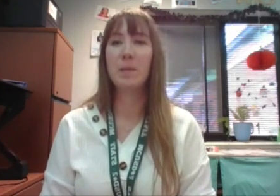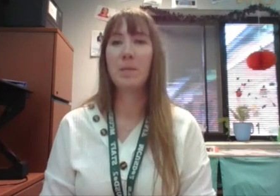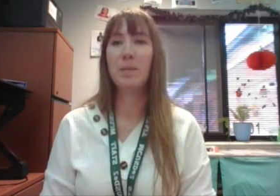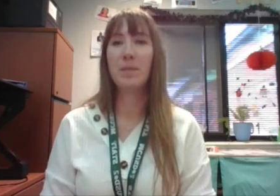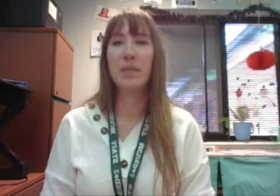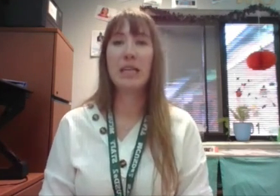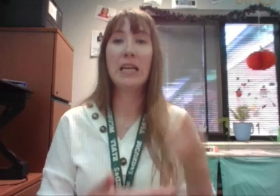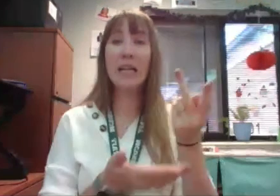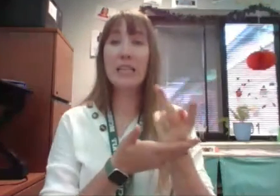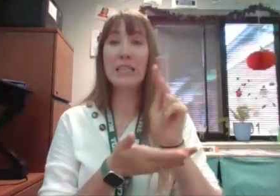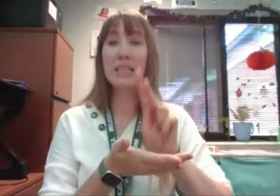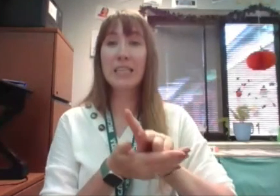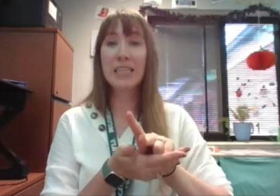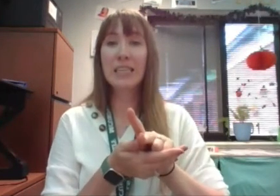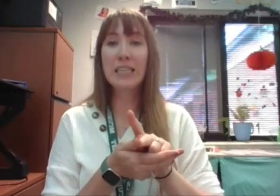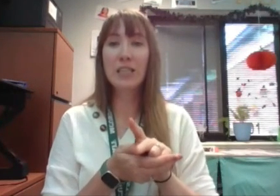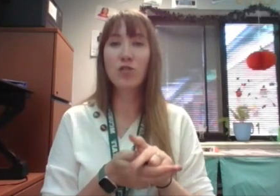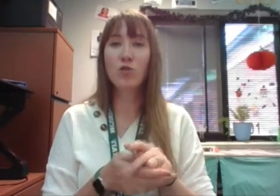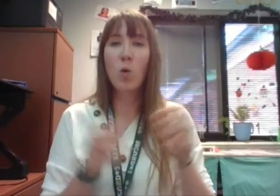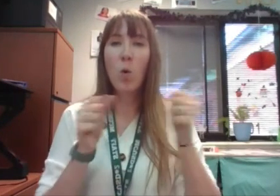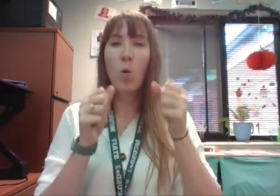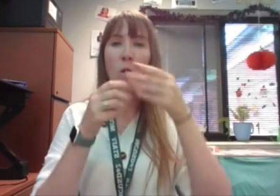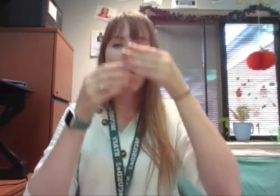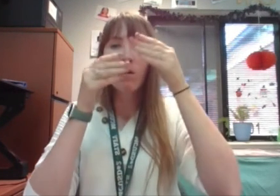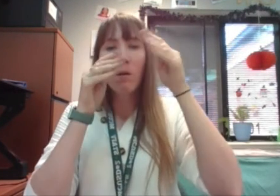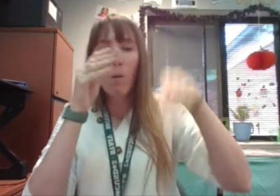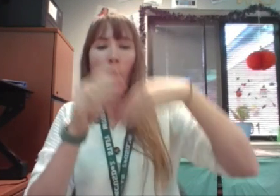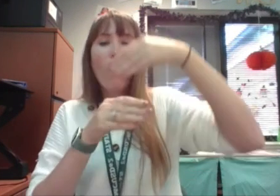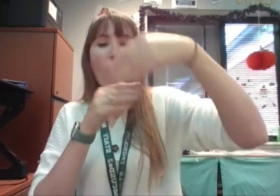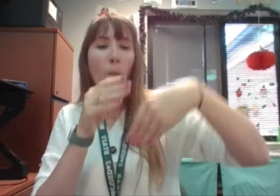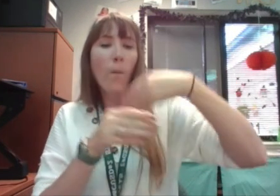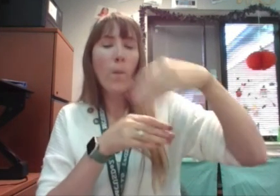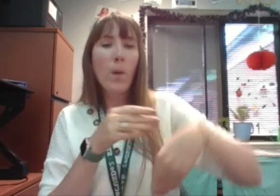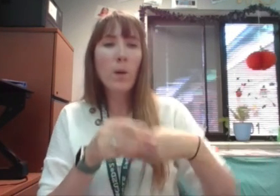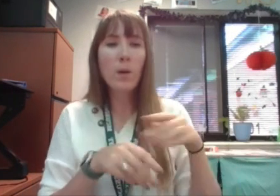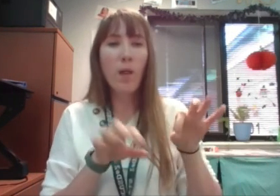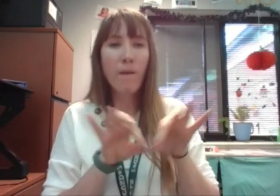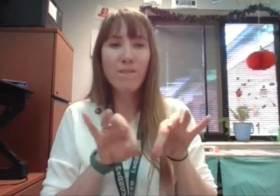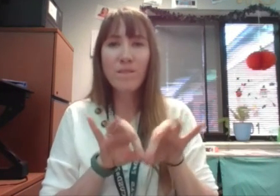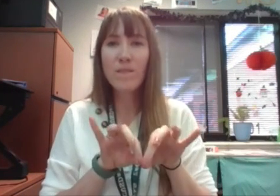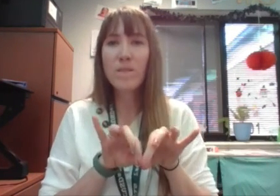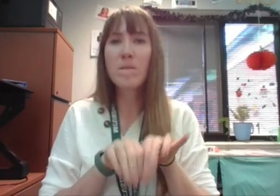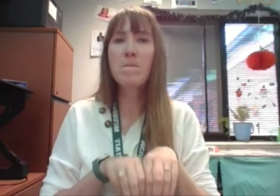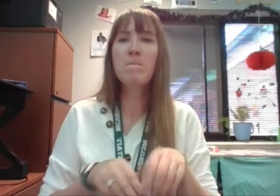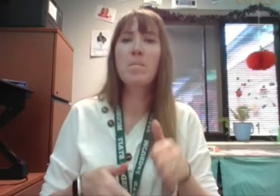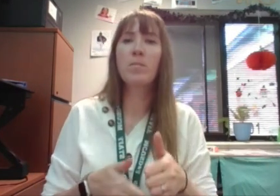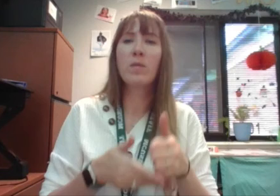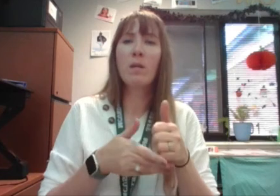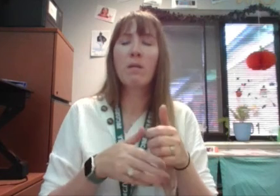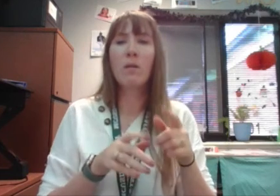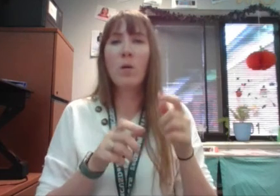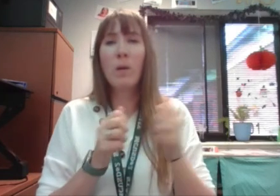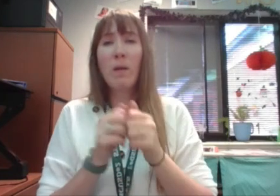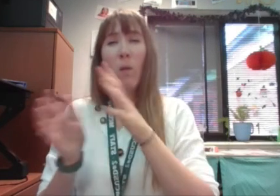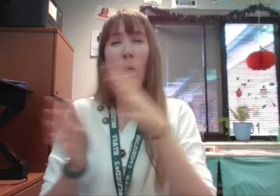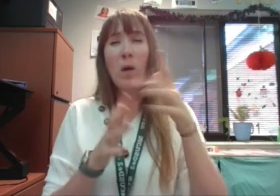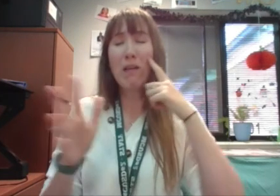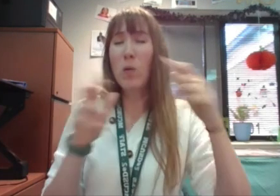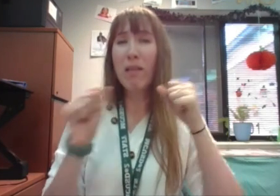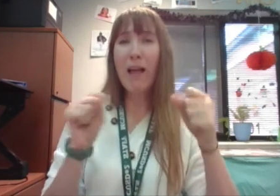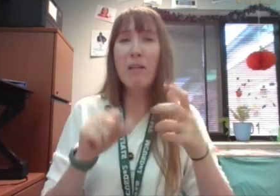In the kitchen, she wraps cold rags on Miss Maggie's ankle. wind blasts around the walls and Sissy has to shout.